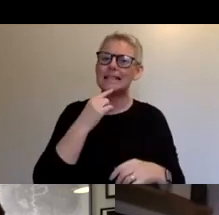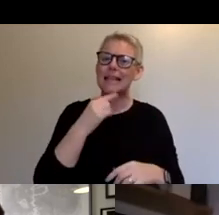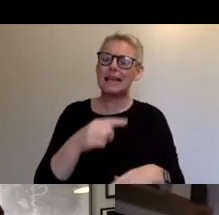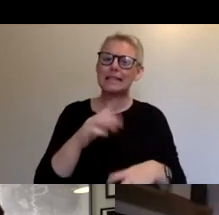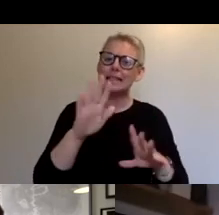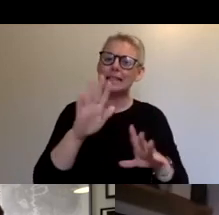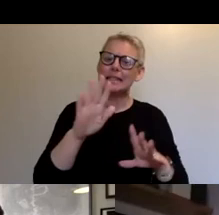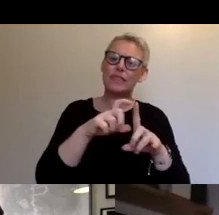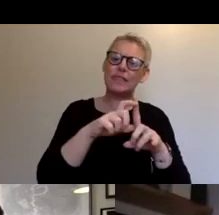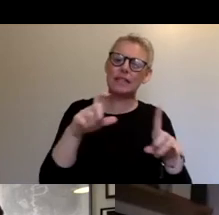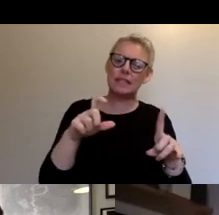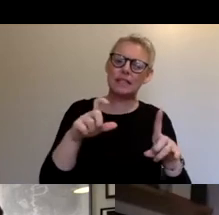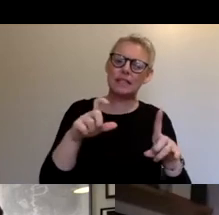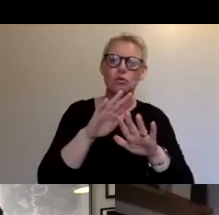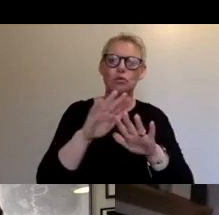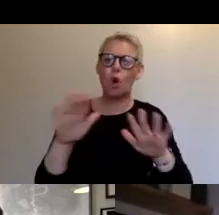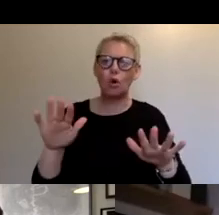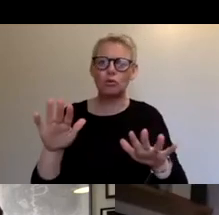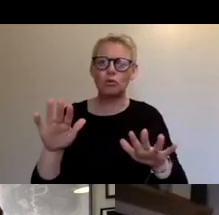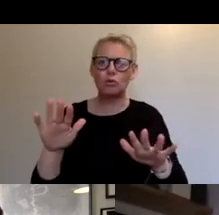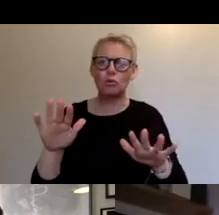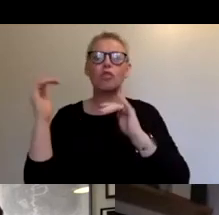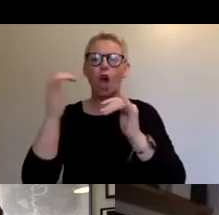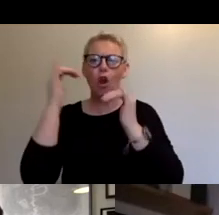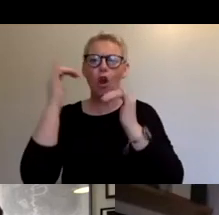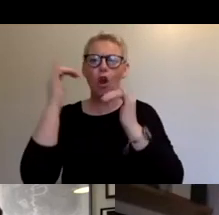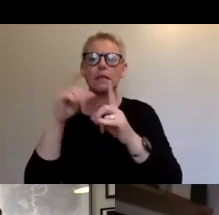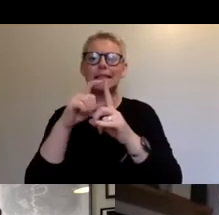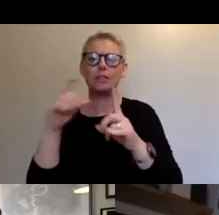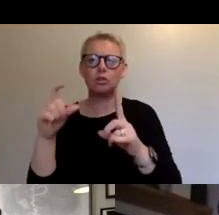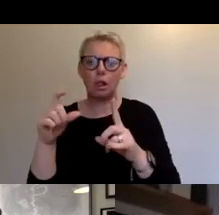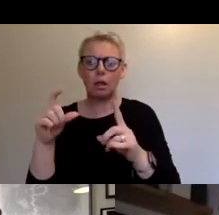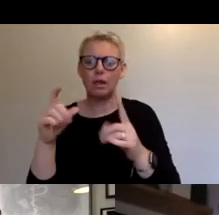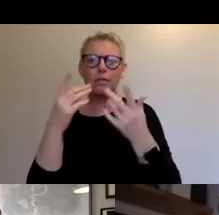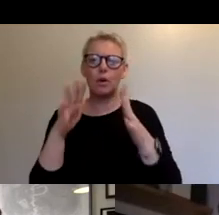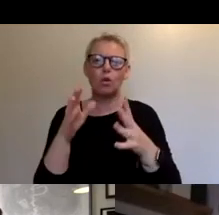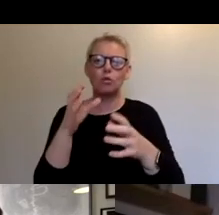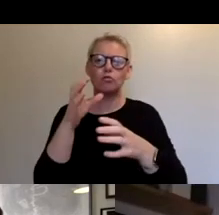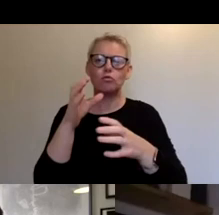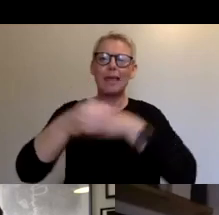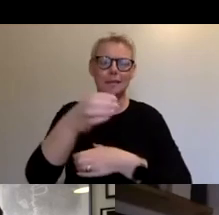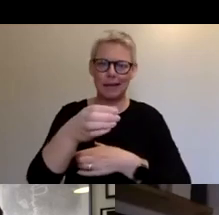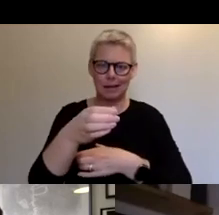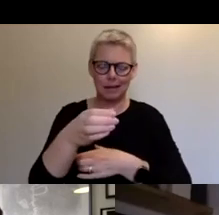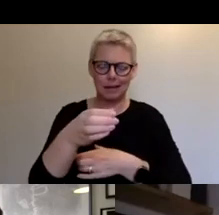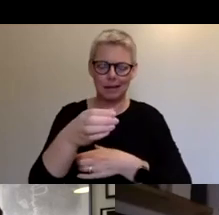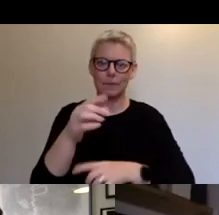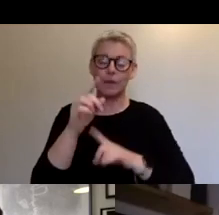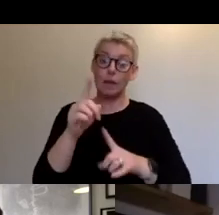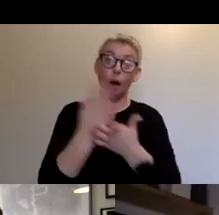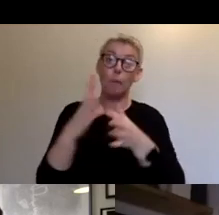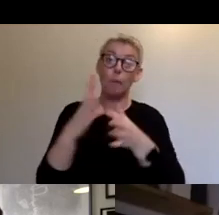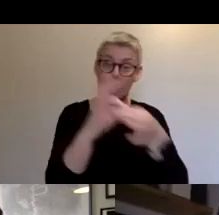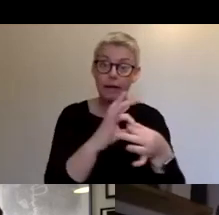Um, I think that they are obviously linked and some things can be done, um, digitally, but I, the, the way that we,